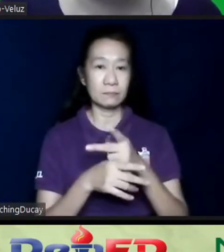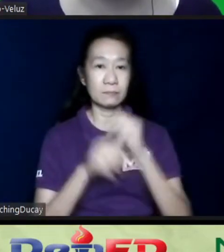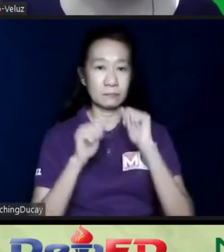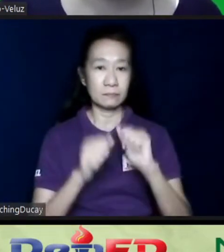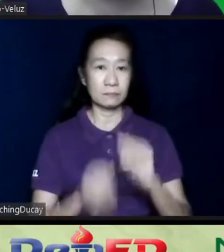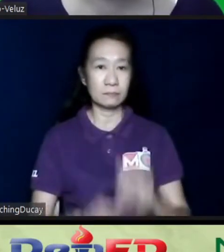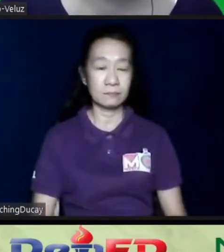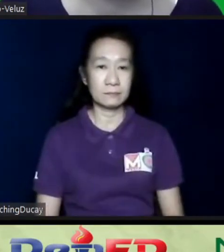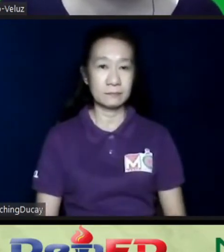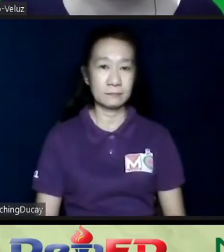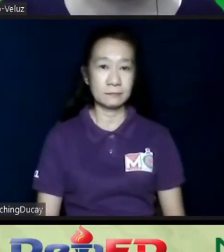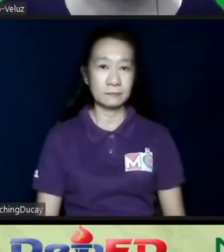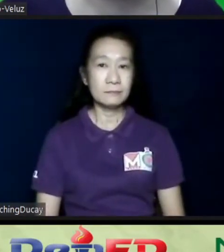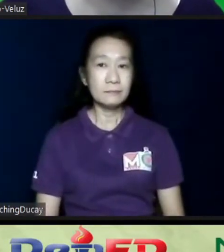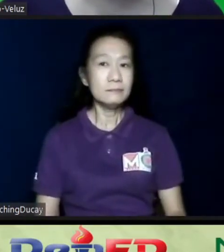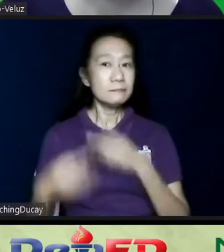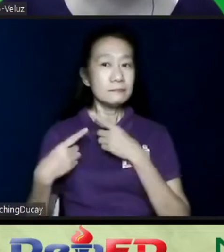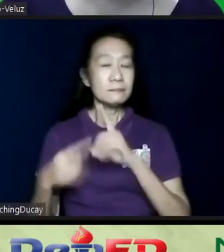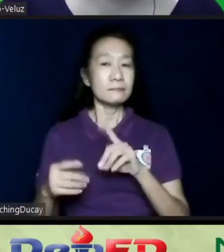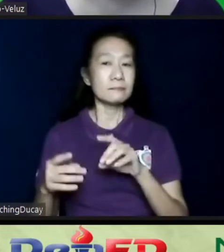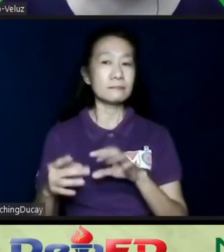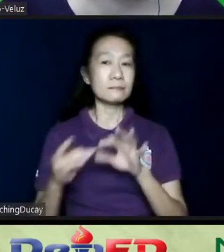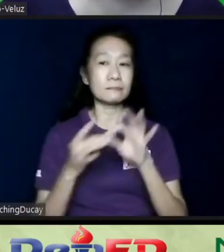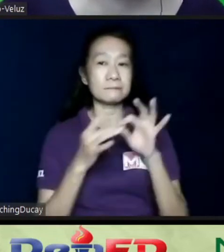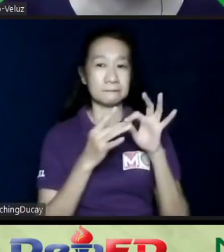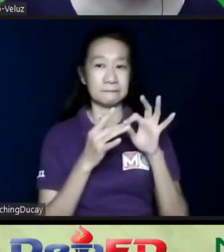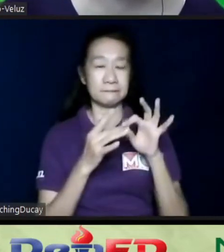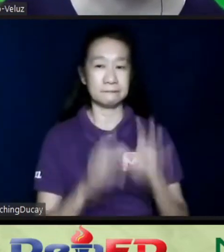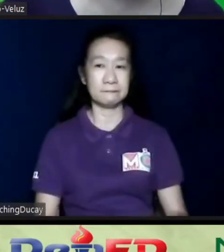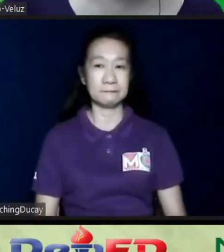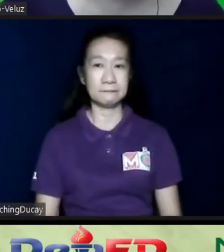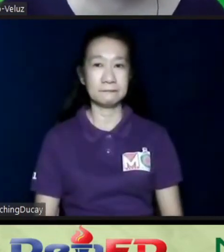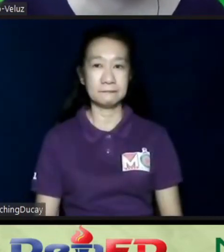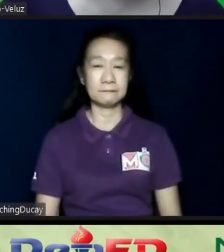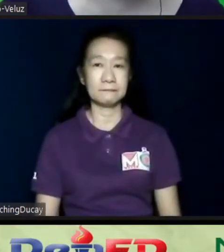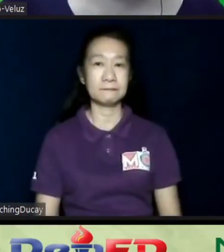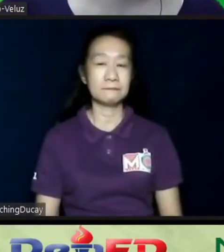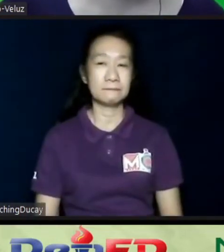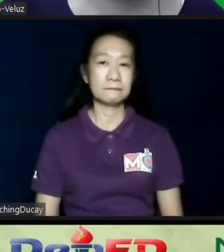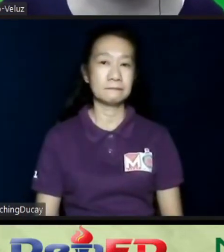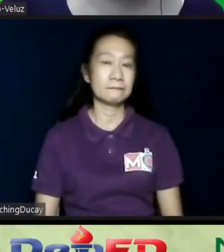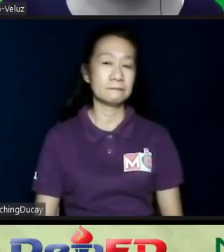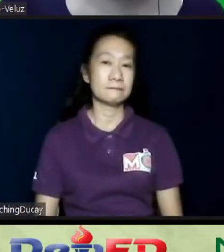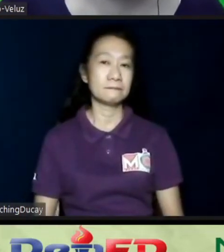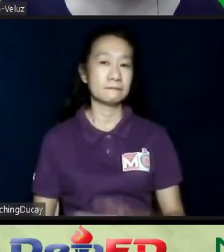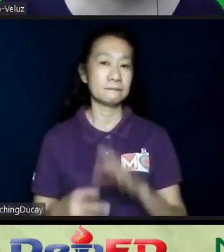during, especially, the height of the lockdown. So,